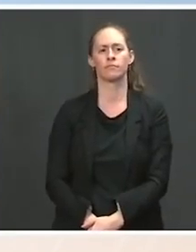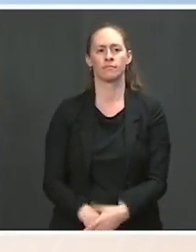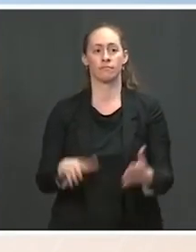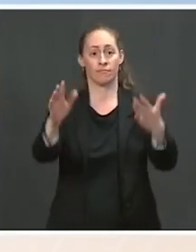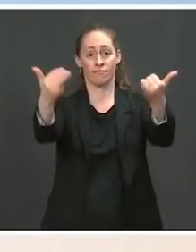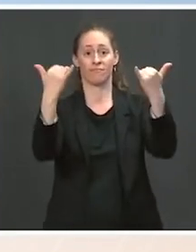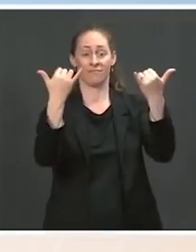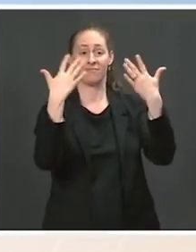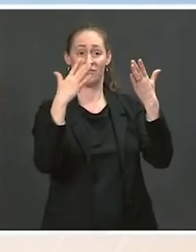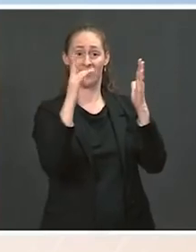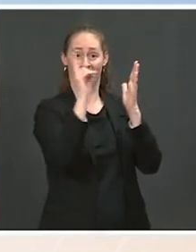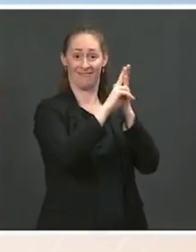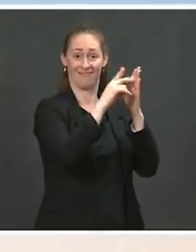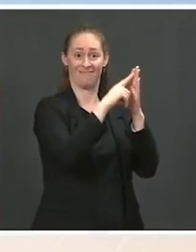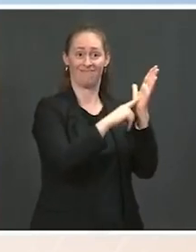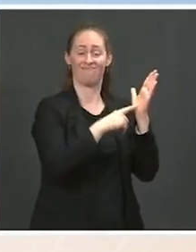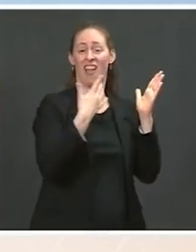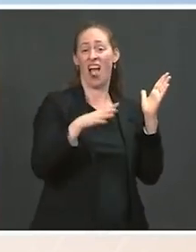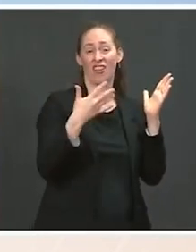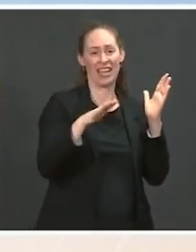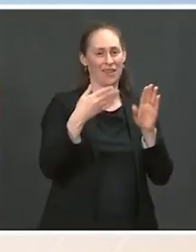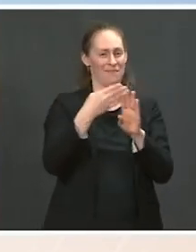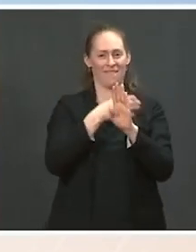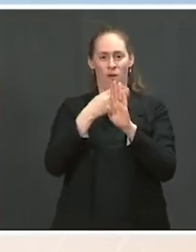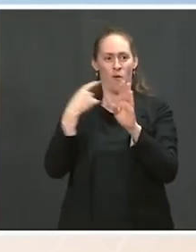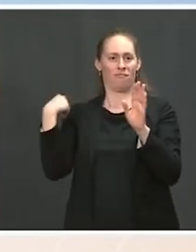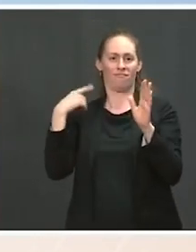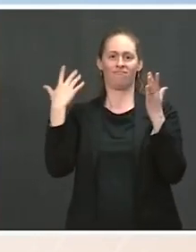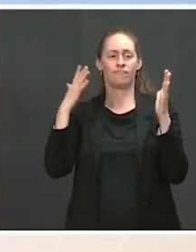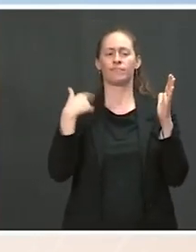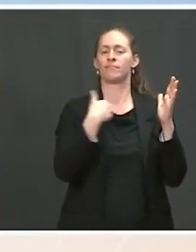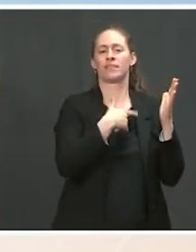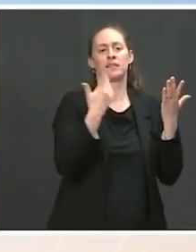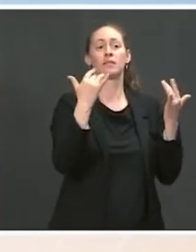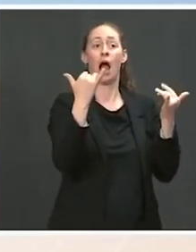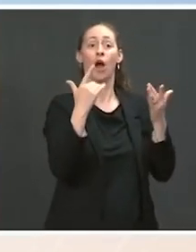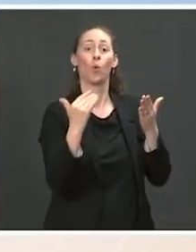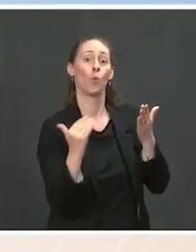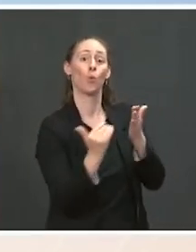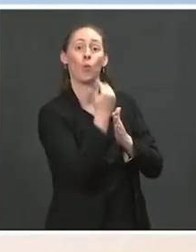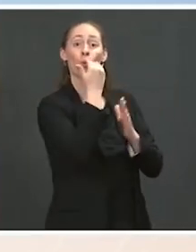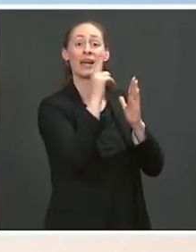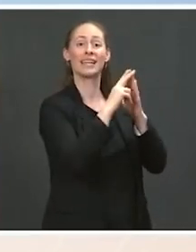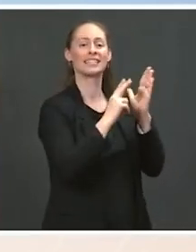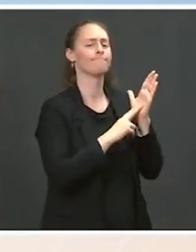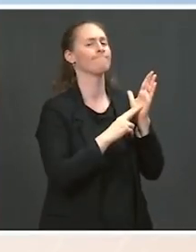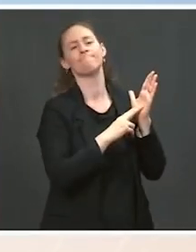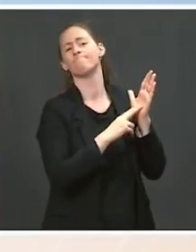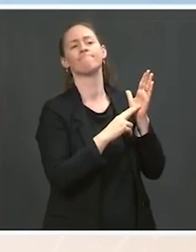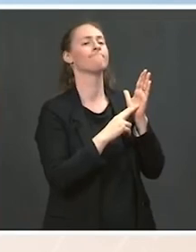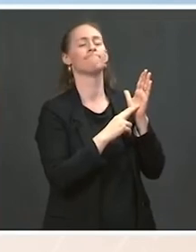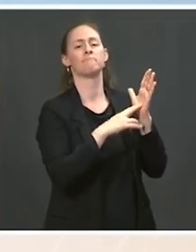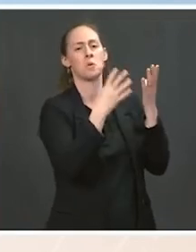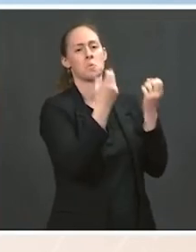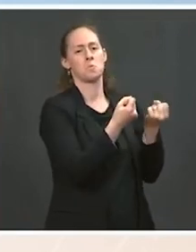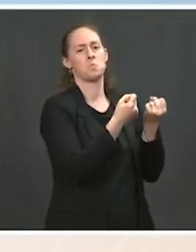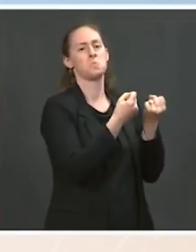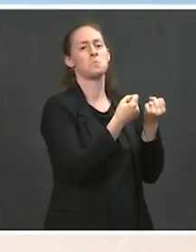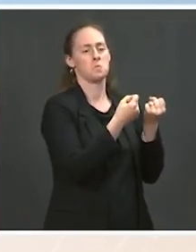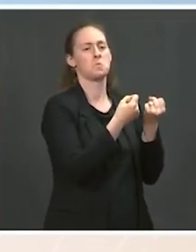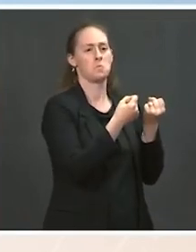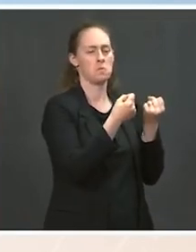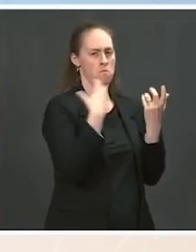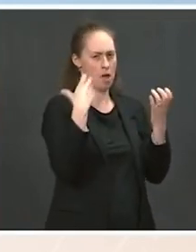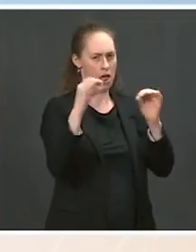As I mentioned earlier, there's not a moratorium on — even on new leases. They're just a pause. So, when